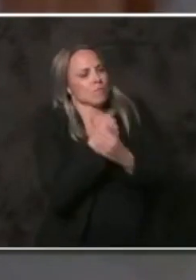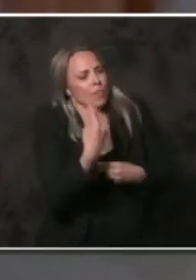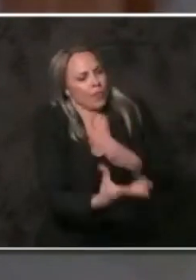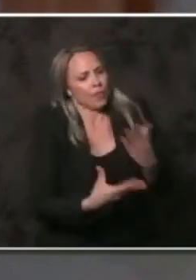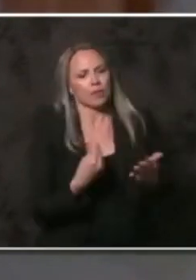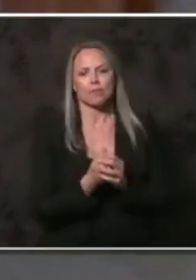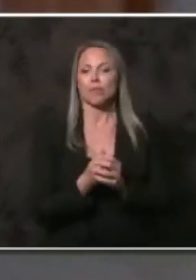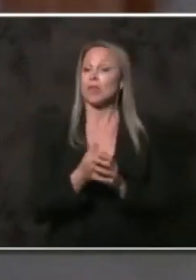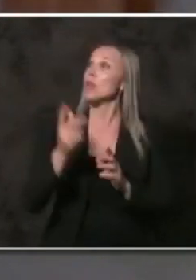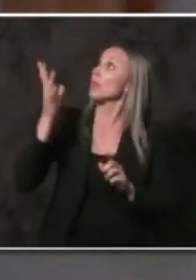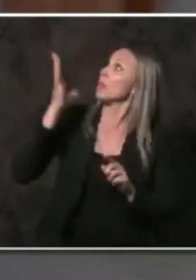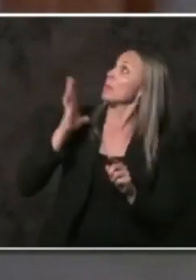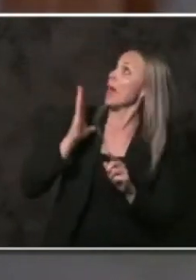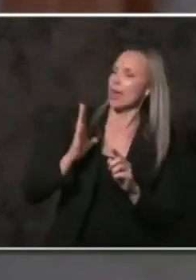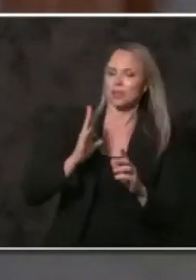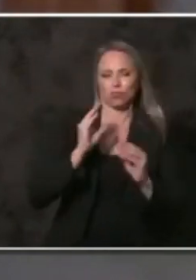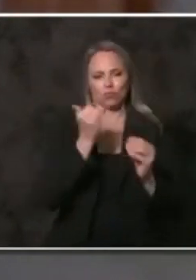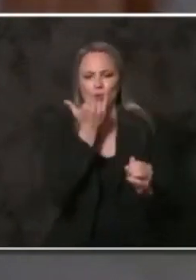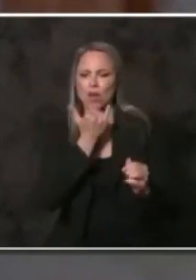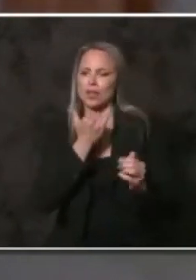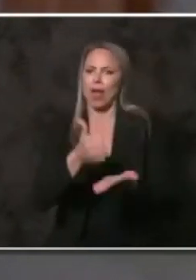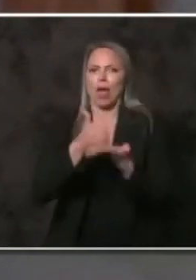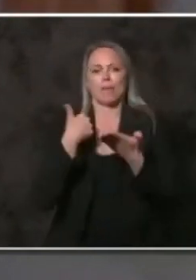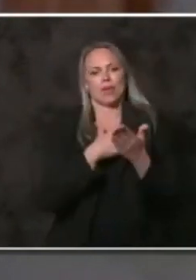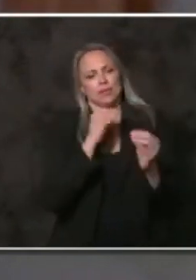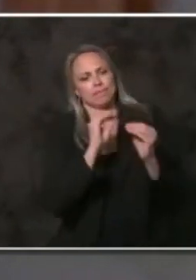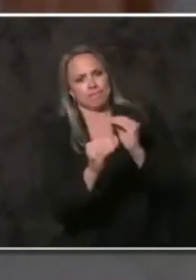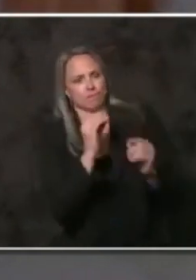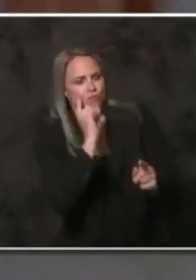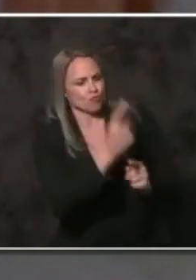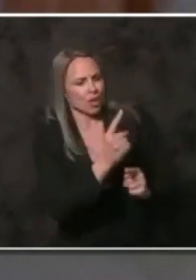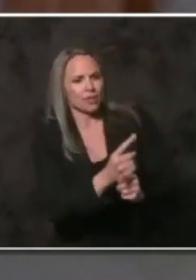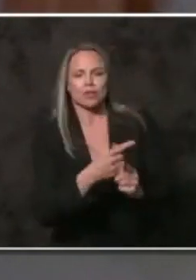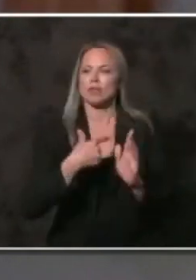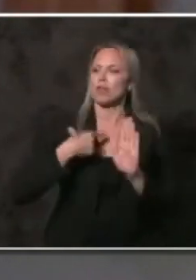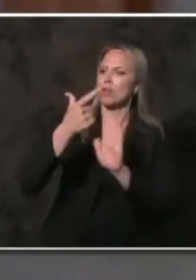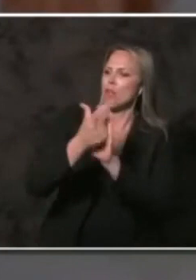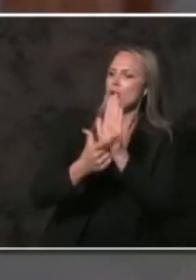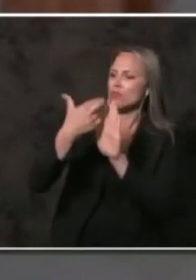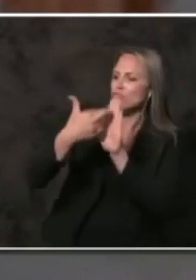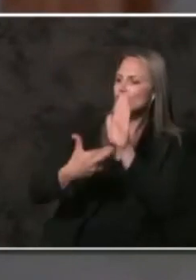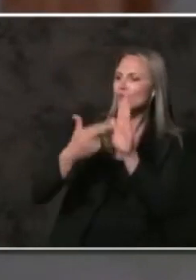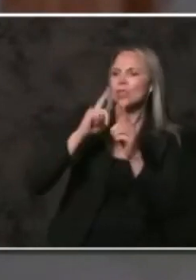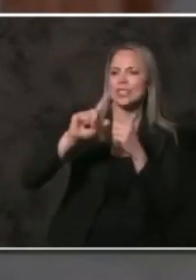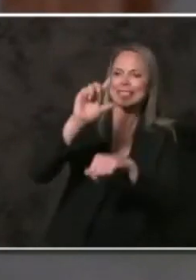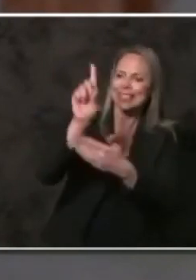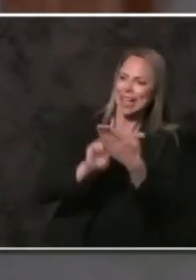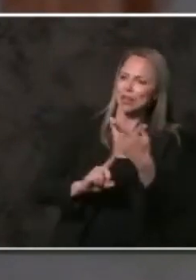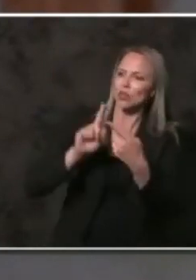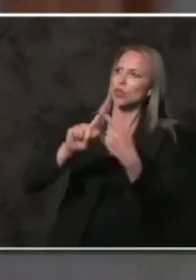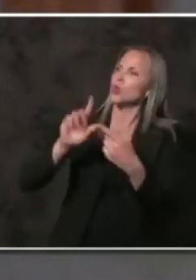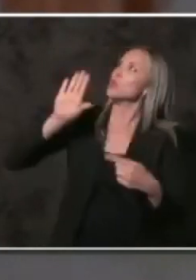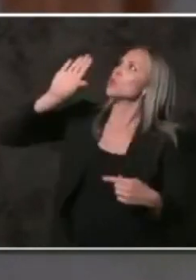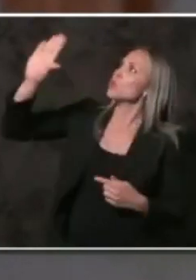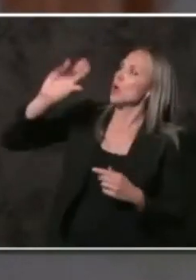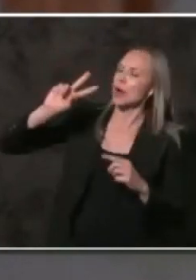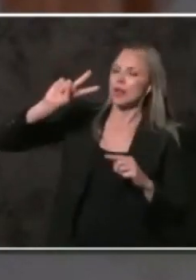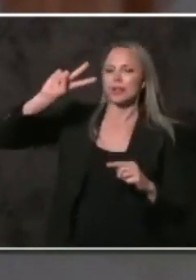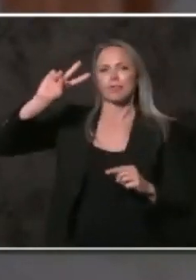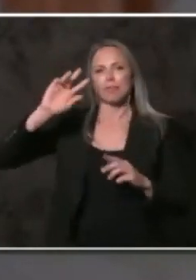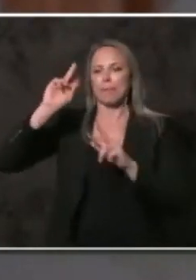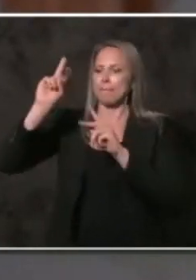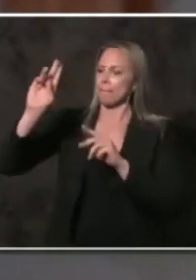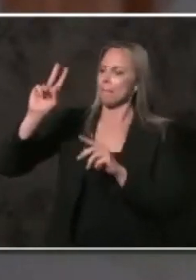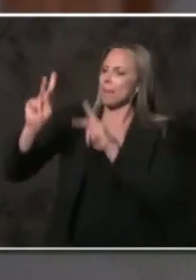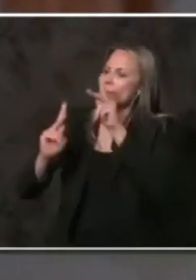us to right the wrongs of the past, to dismantle the laws and regulations designed to create and maintain second-class existence